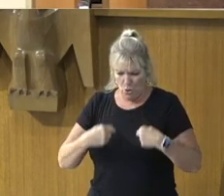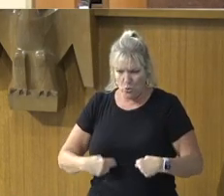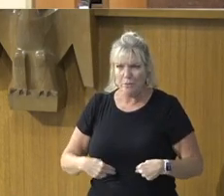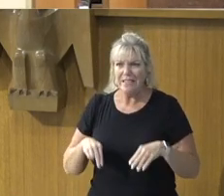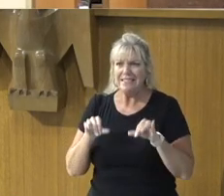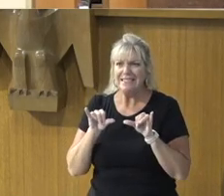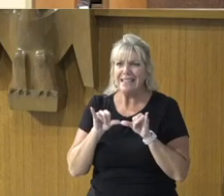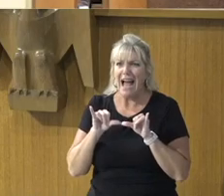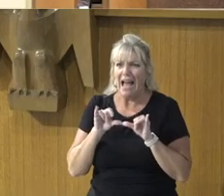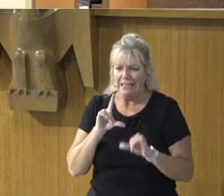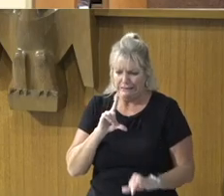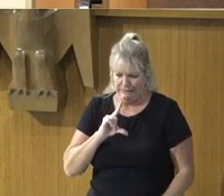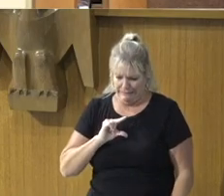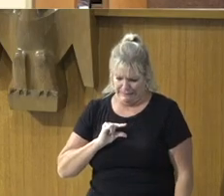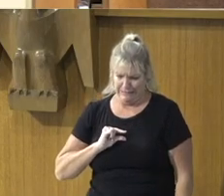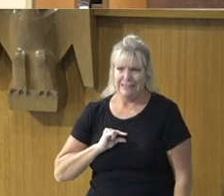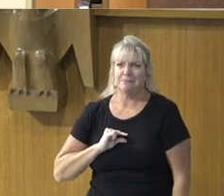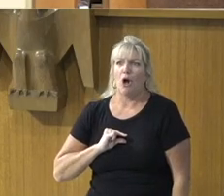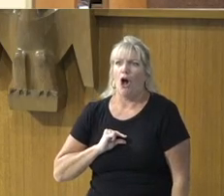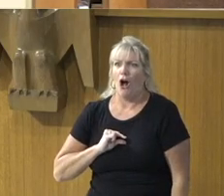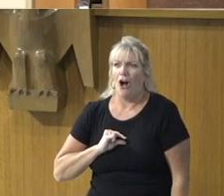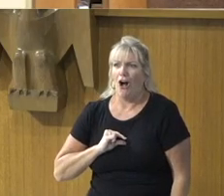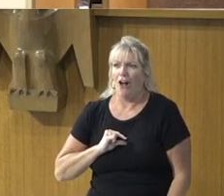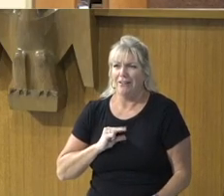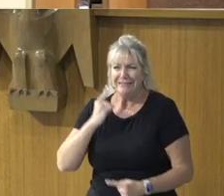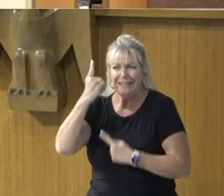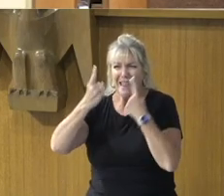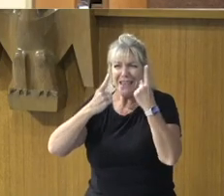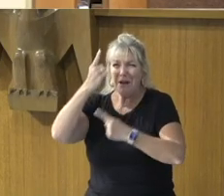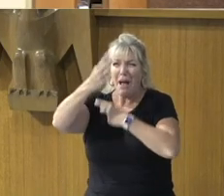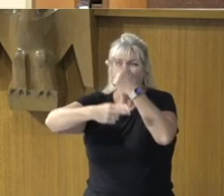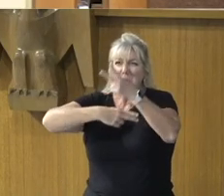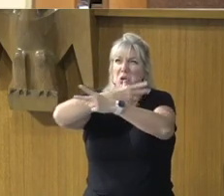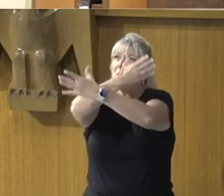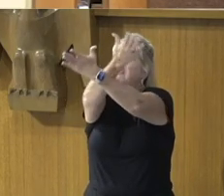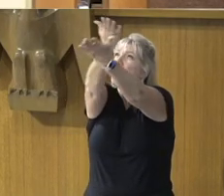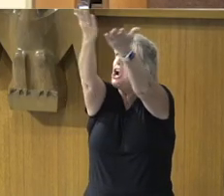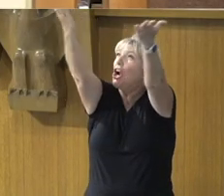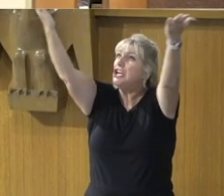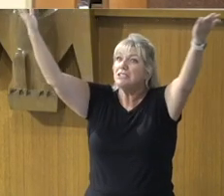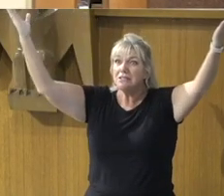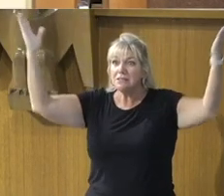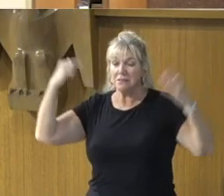smaller than the, Well, To give a projection, The smallest atom,